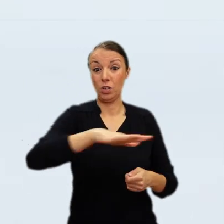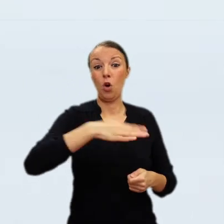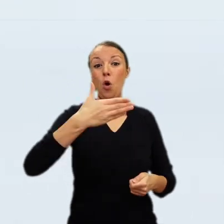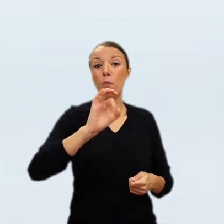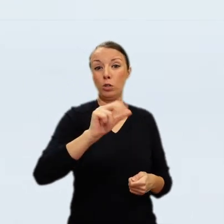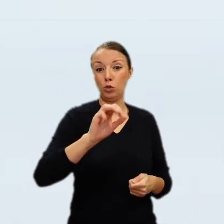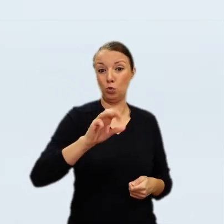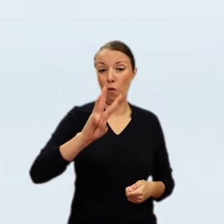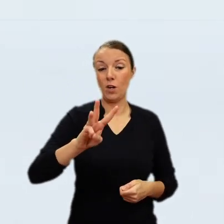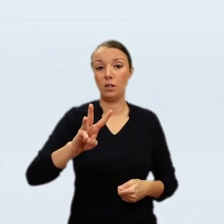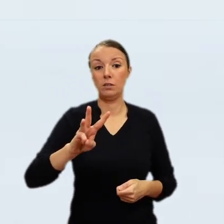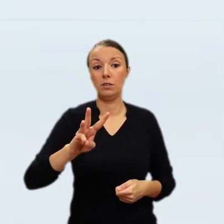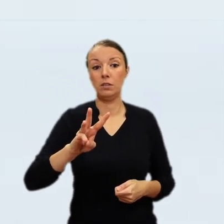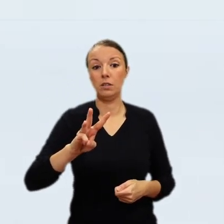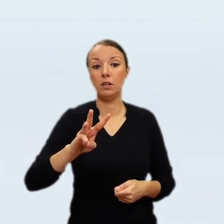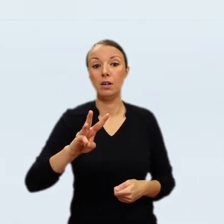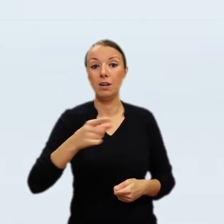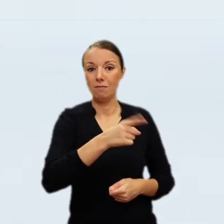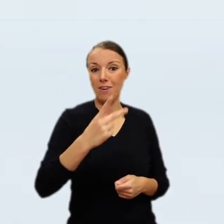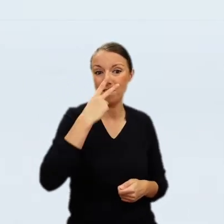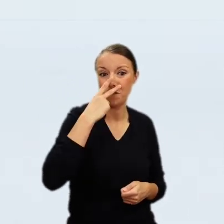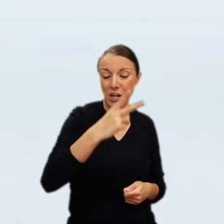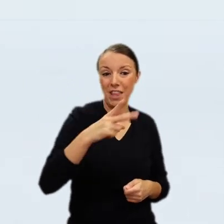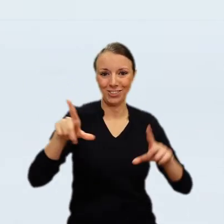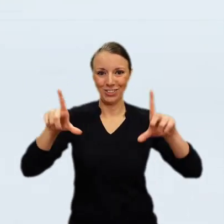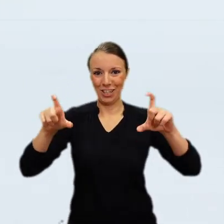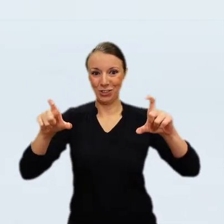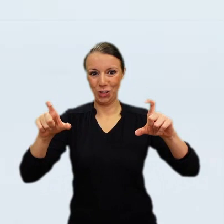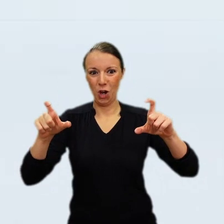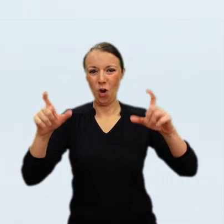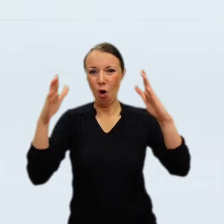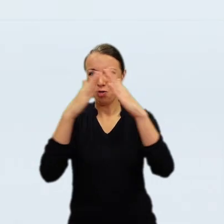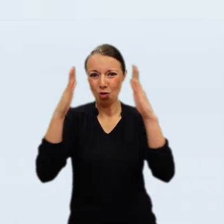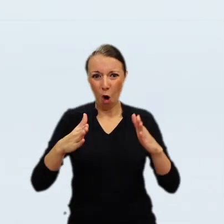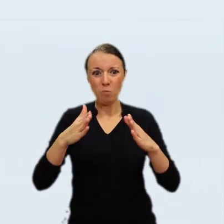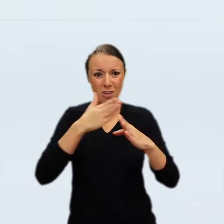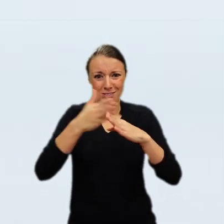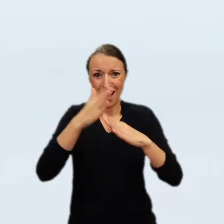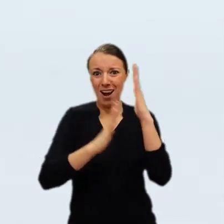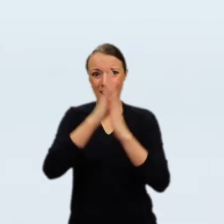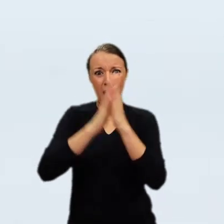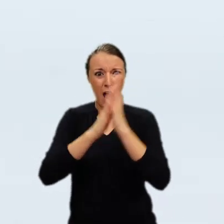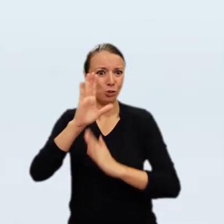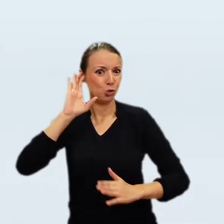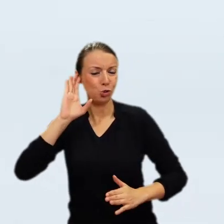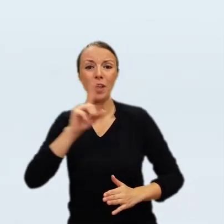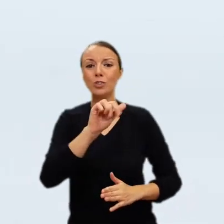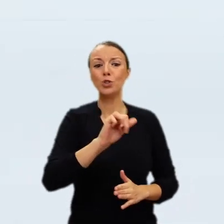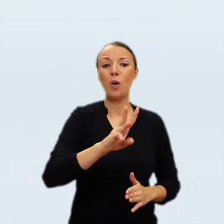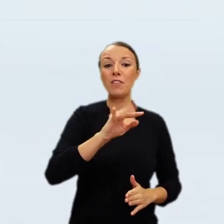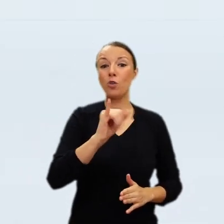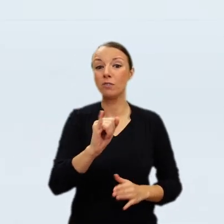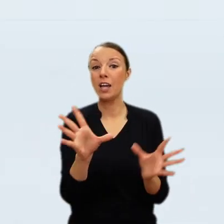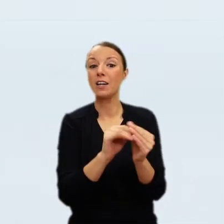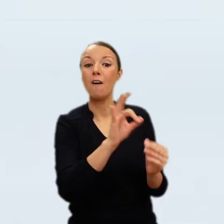frame. The issue of the frame was resolved a few months later. Nödler has found a frame which shoots